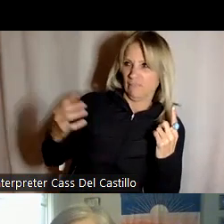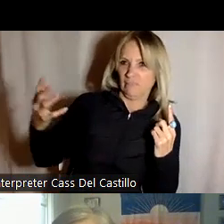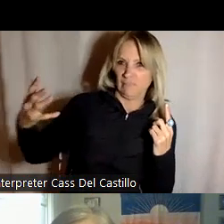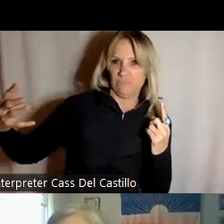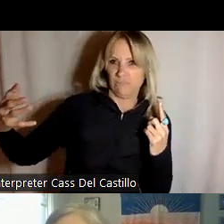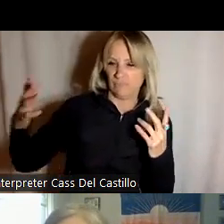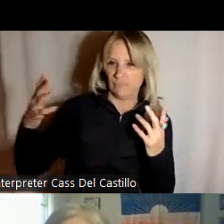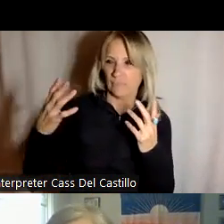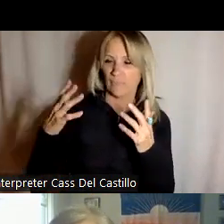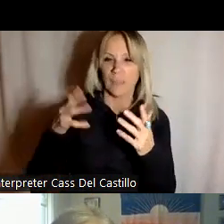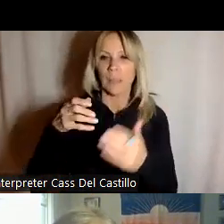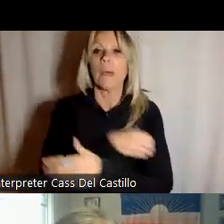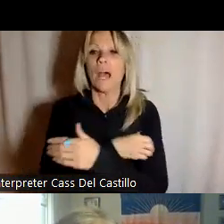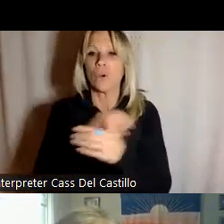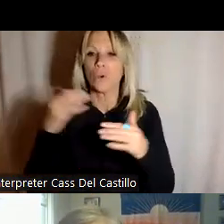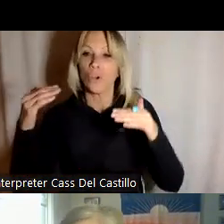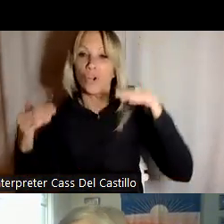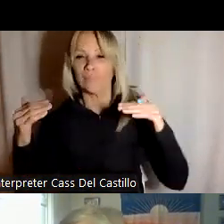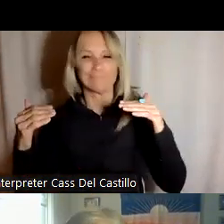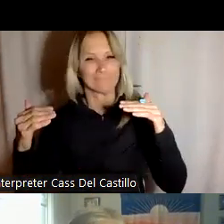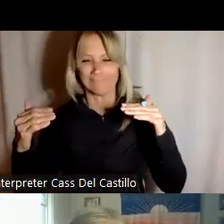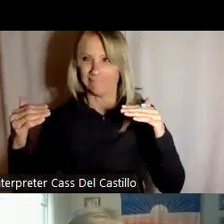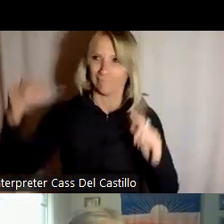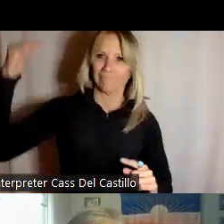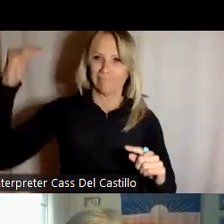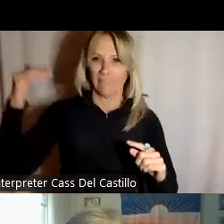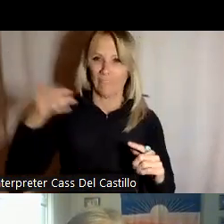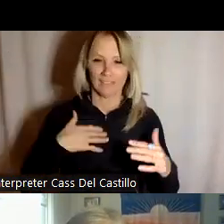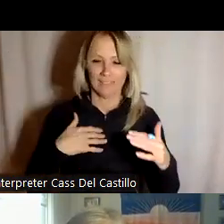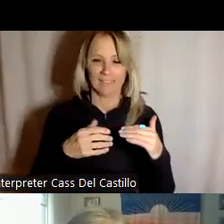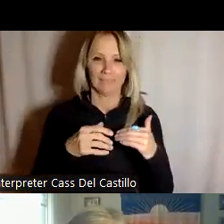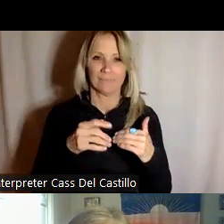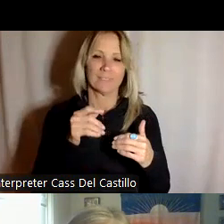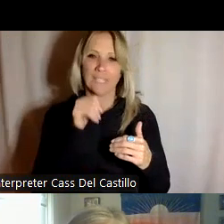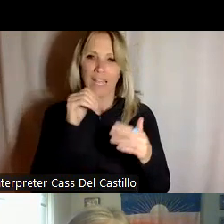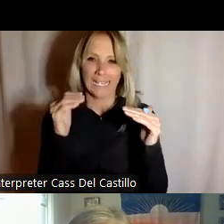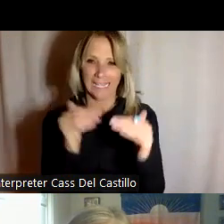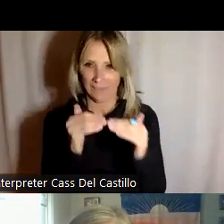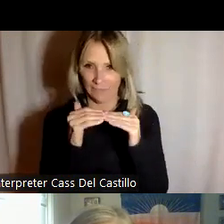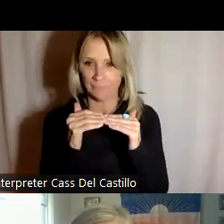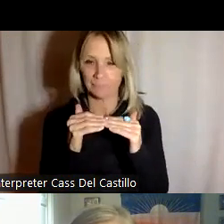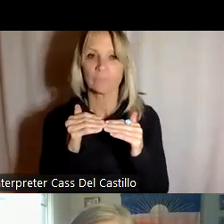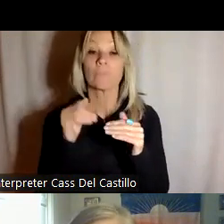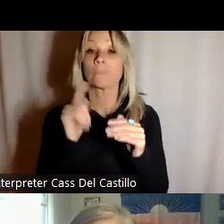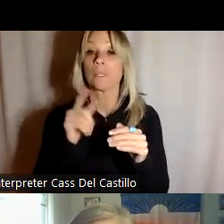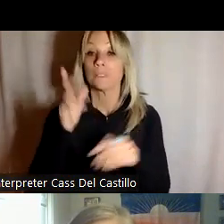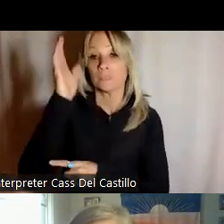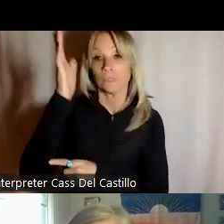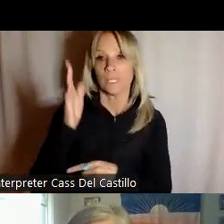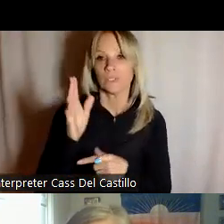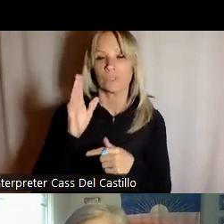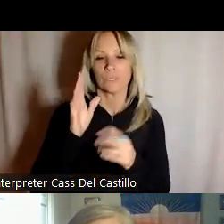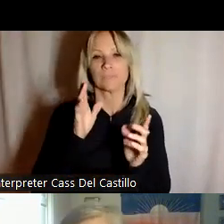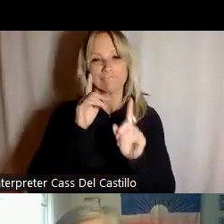doesn't feel even so um this presentation is designed to address some of those